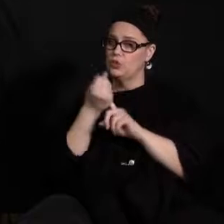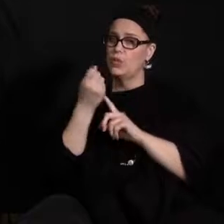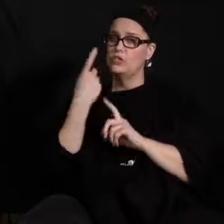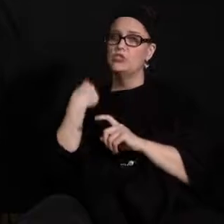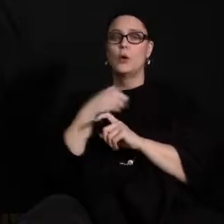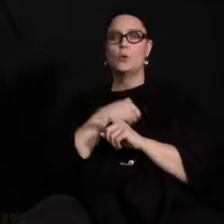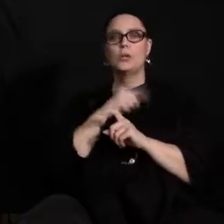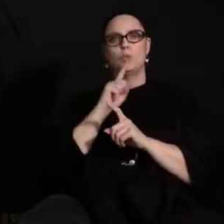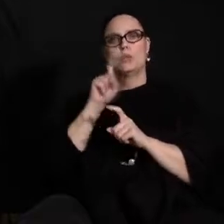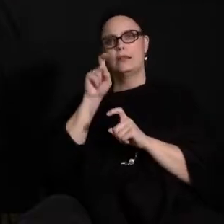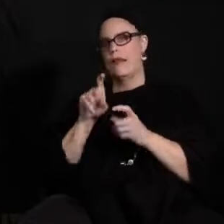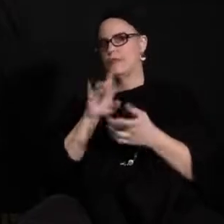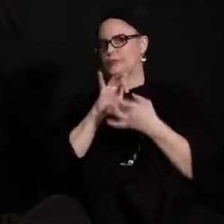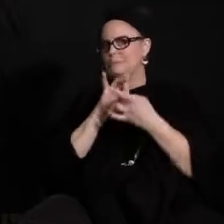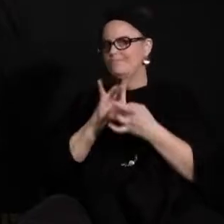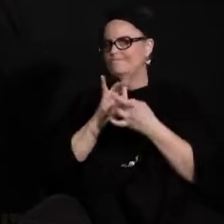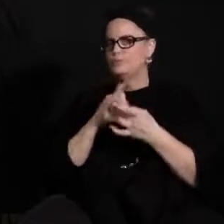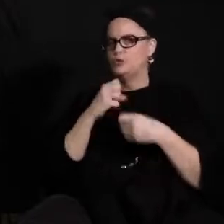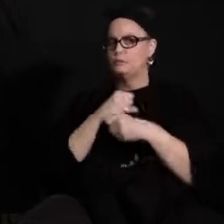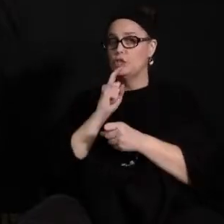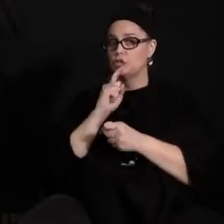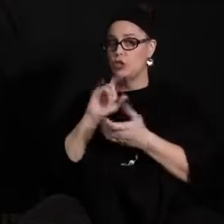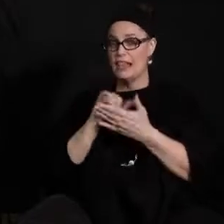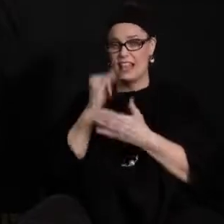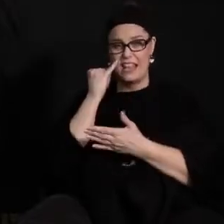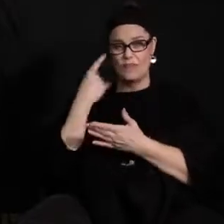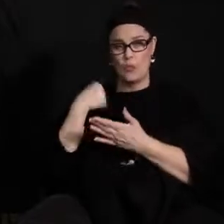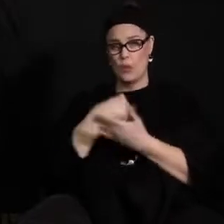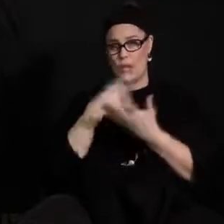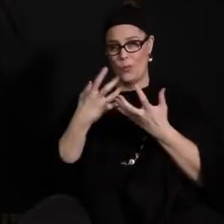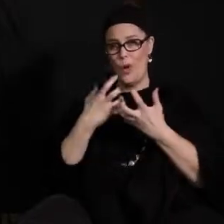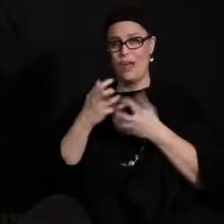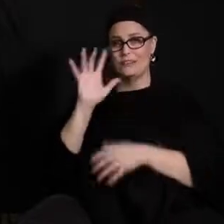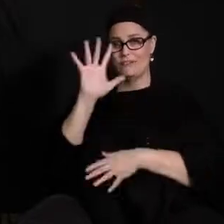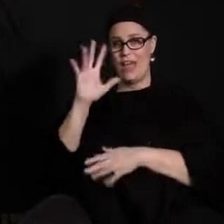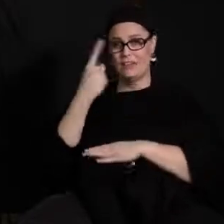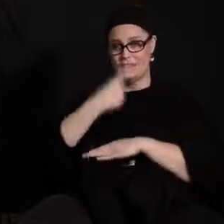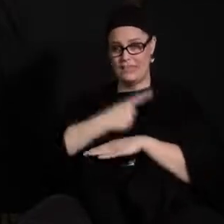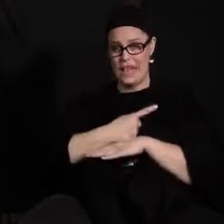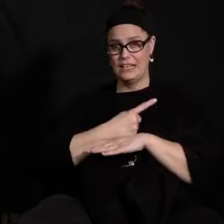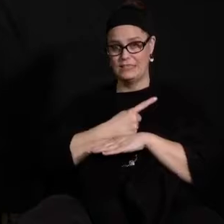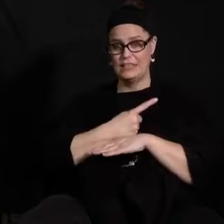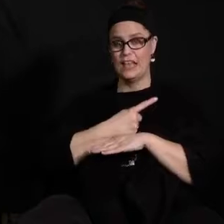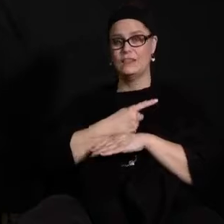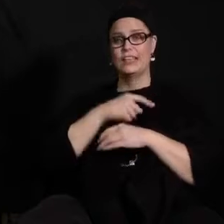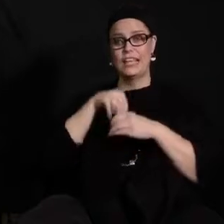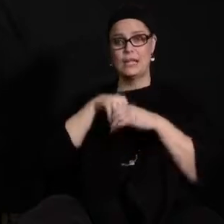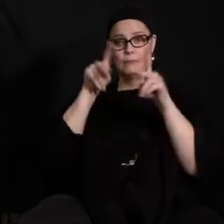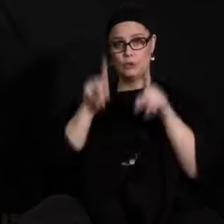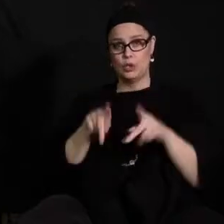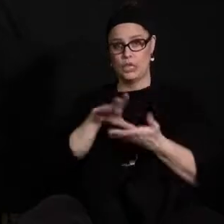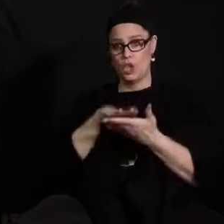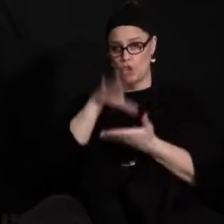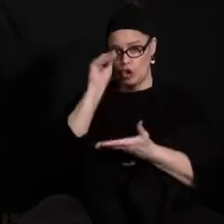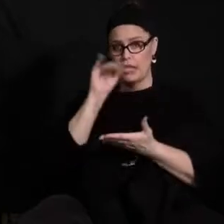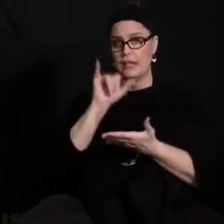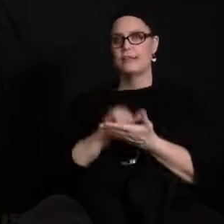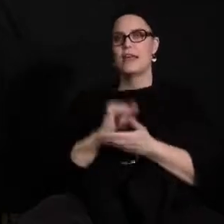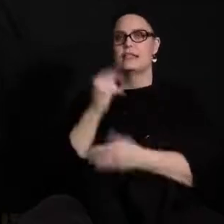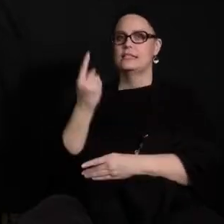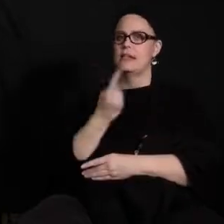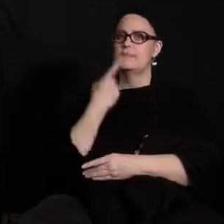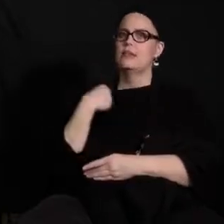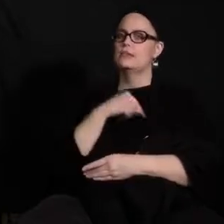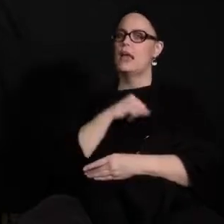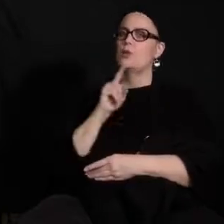collaborative and making sure that if we want to go back to uh five days or five days of in-person learning that that has to be something that